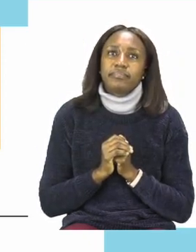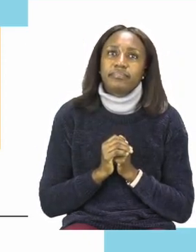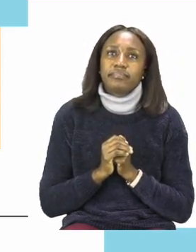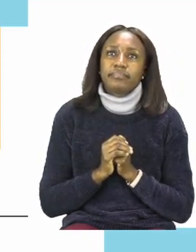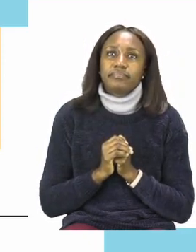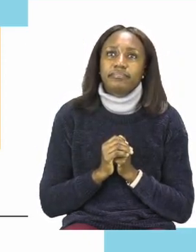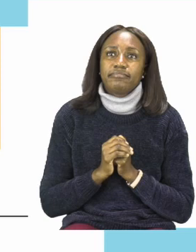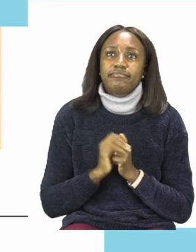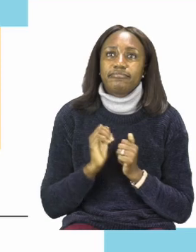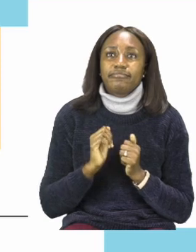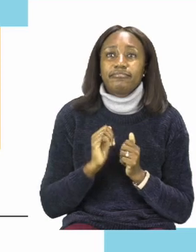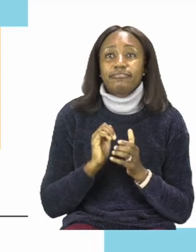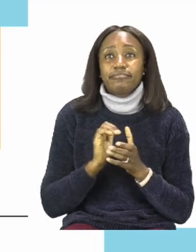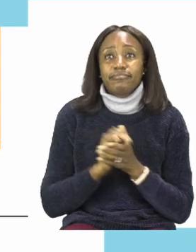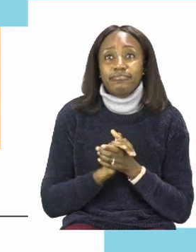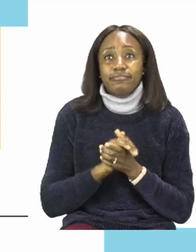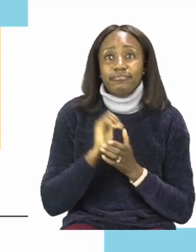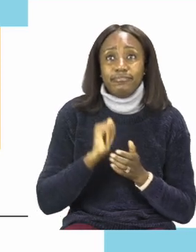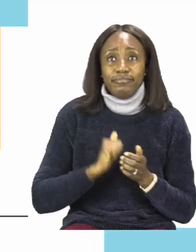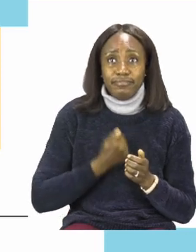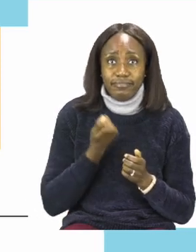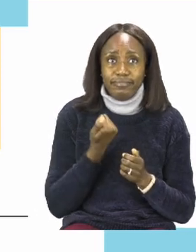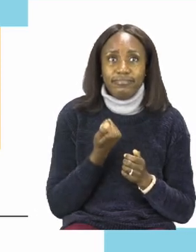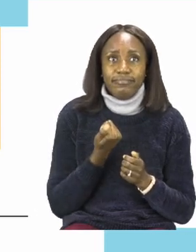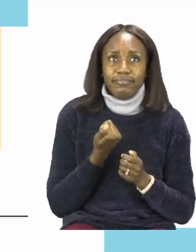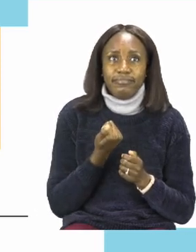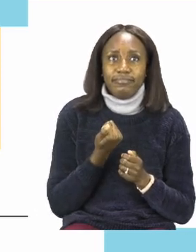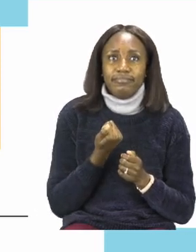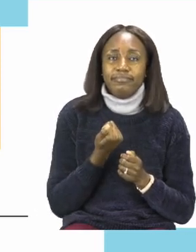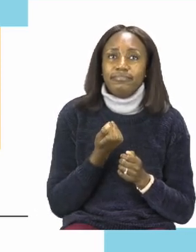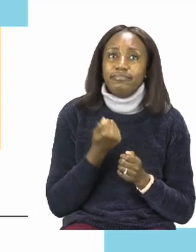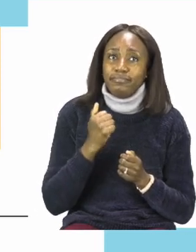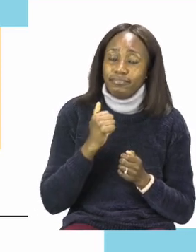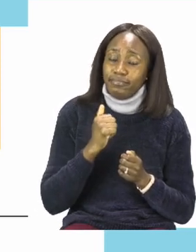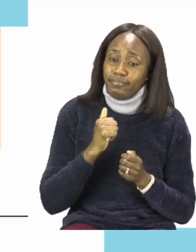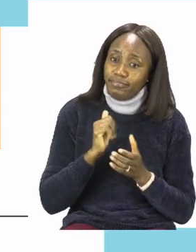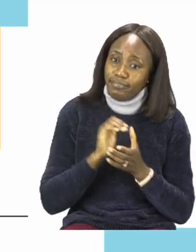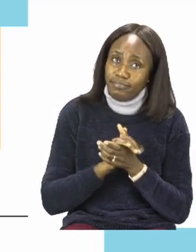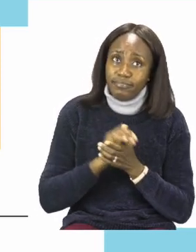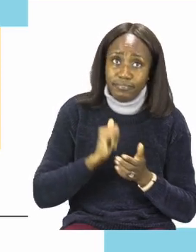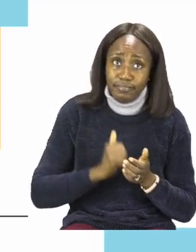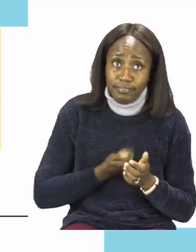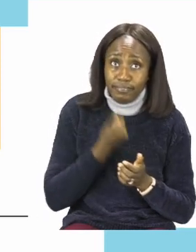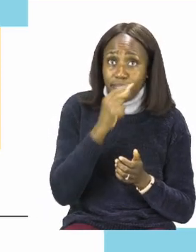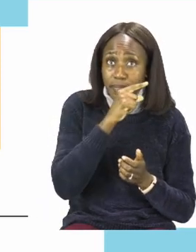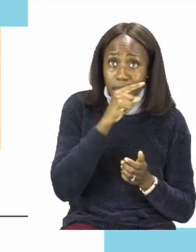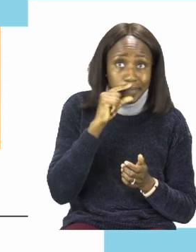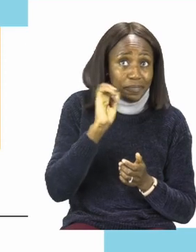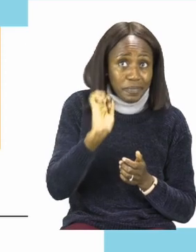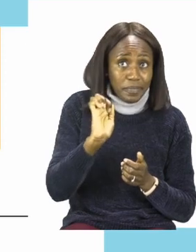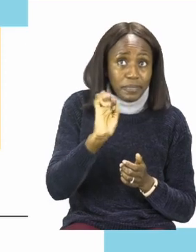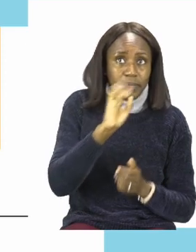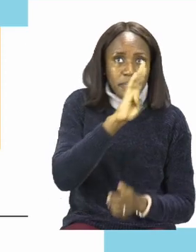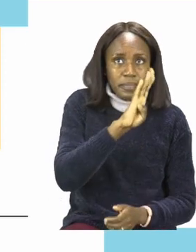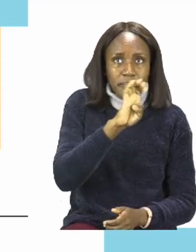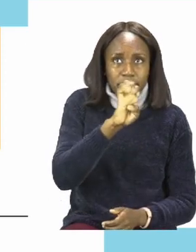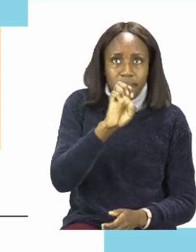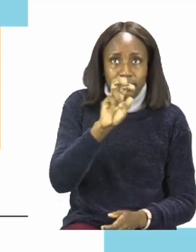My friend. My friend's name is Ben.